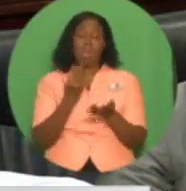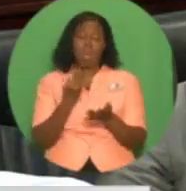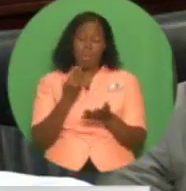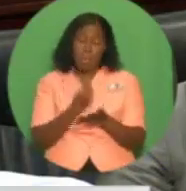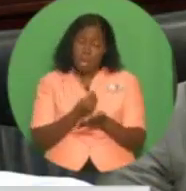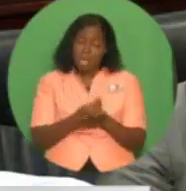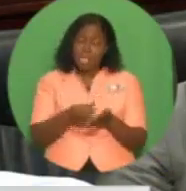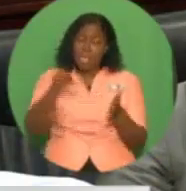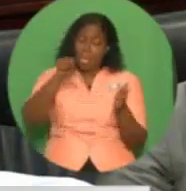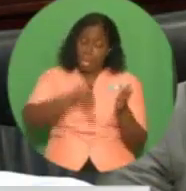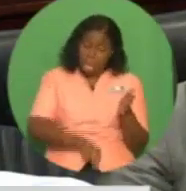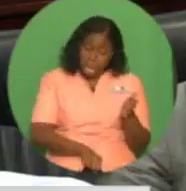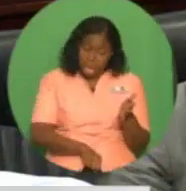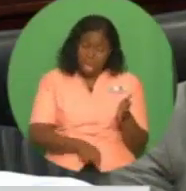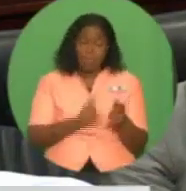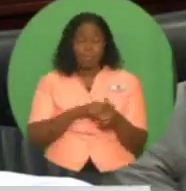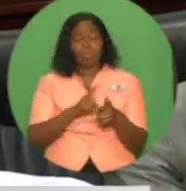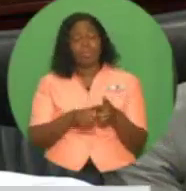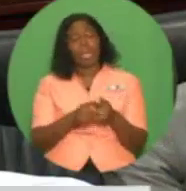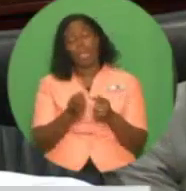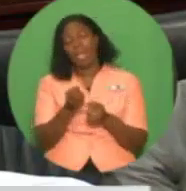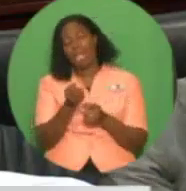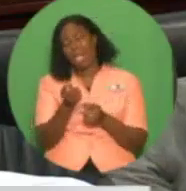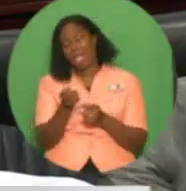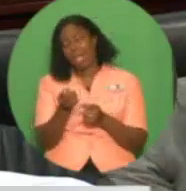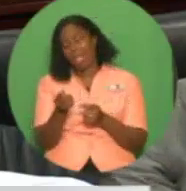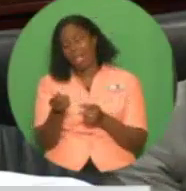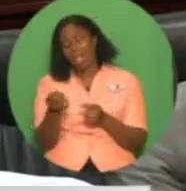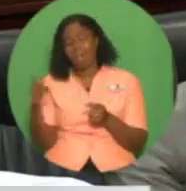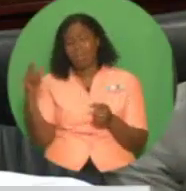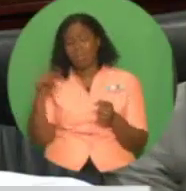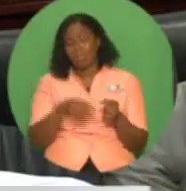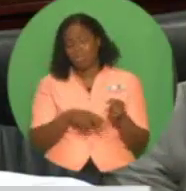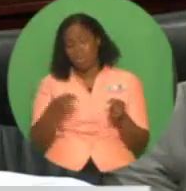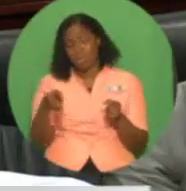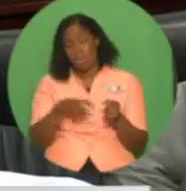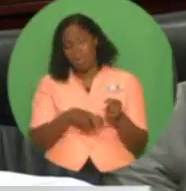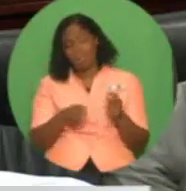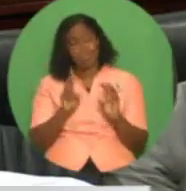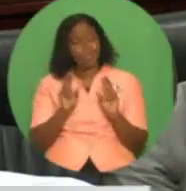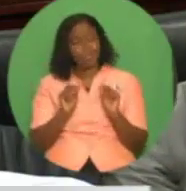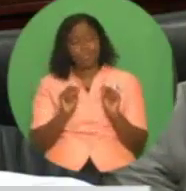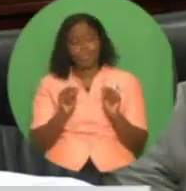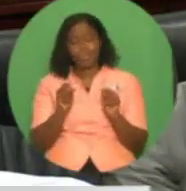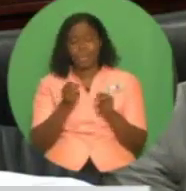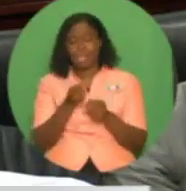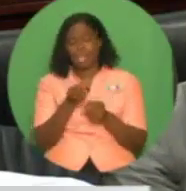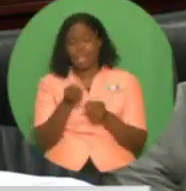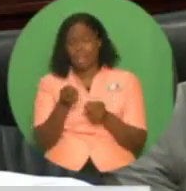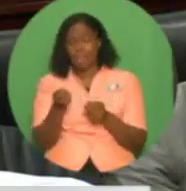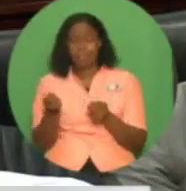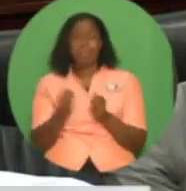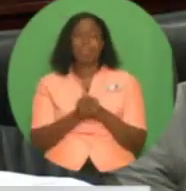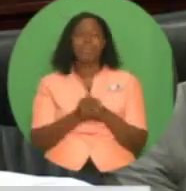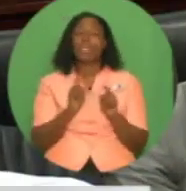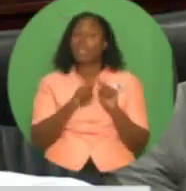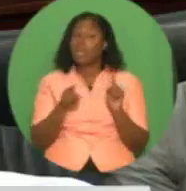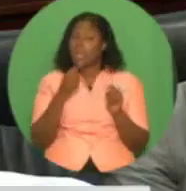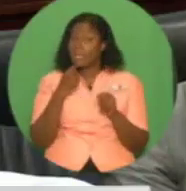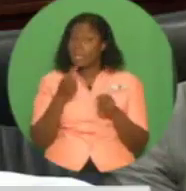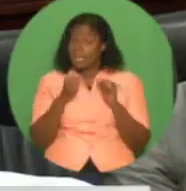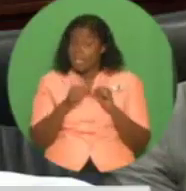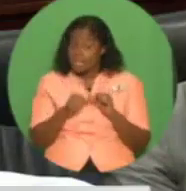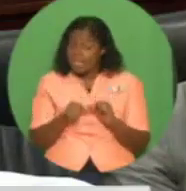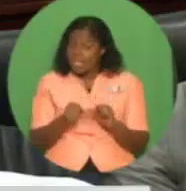For this reason, we agree with the Tobago House of Assembly that there is still a need for Tobago to develop new